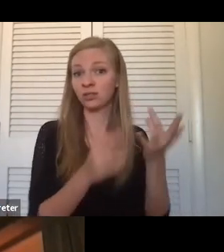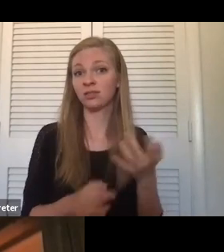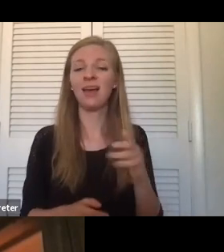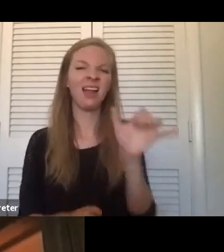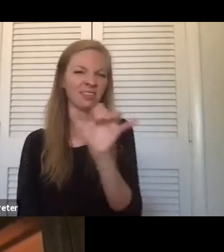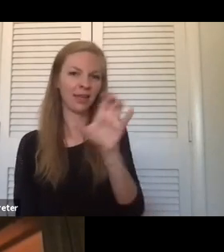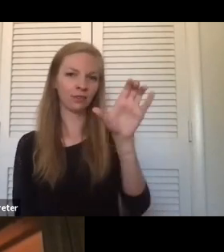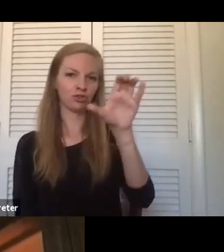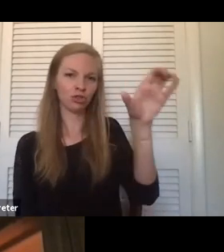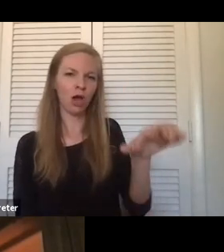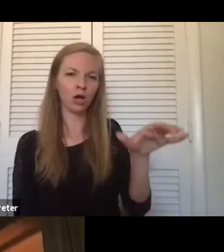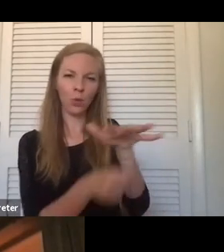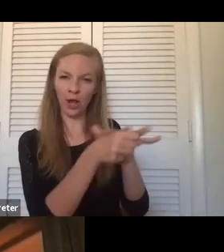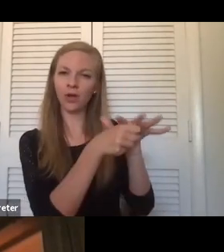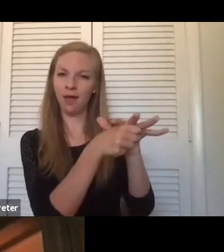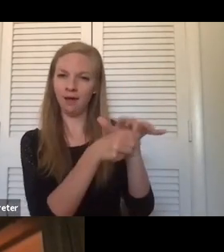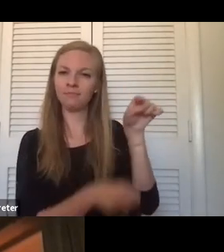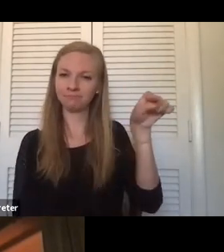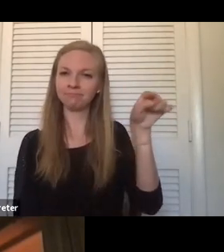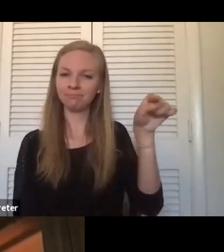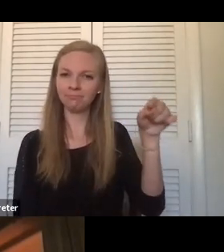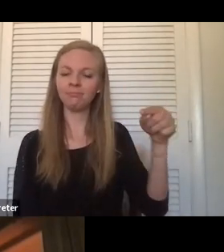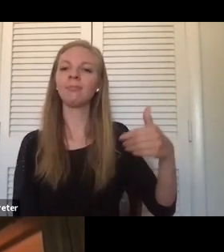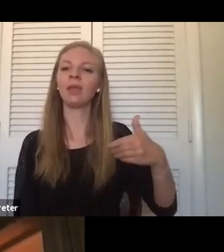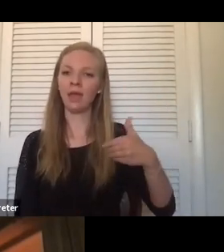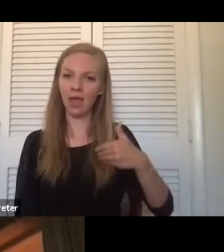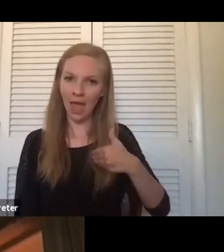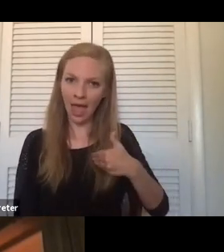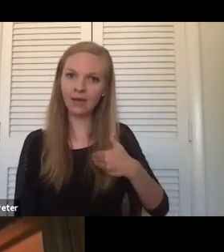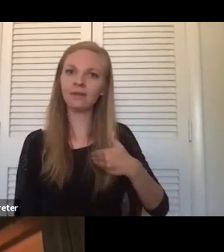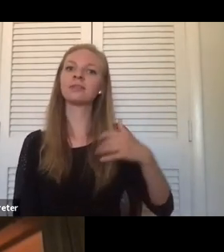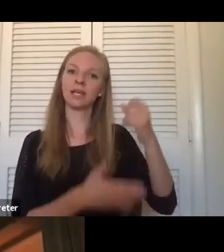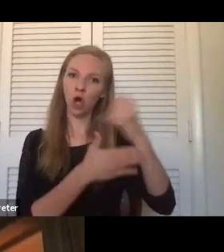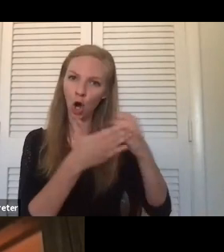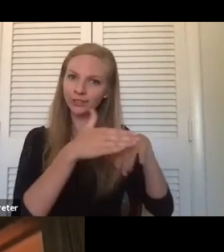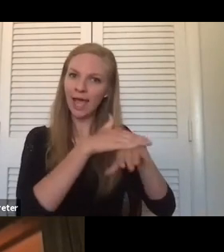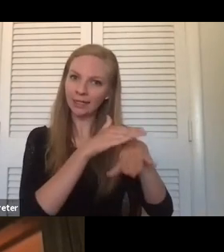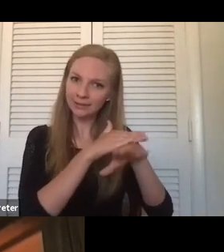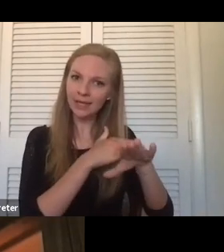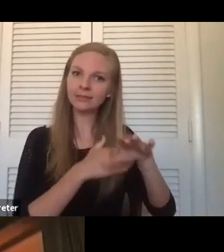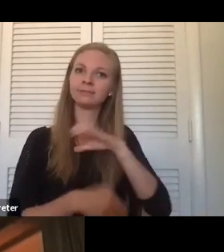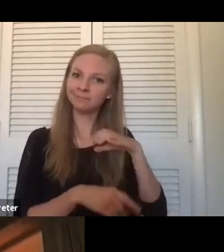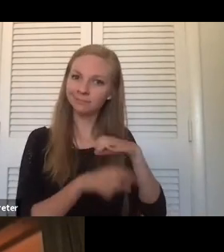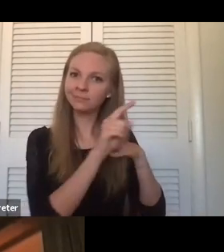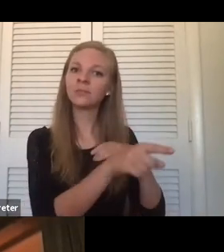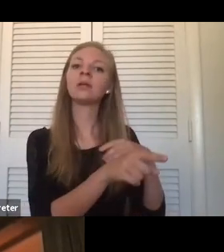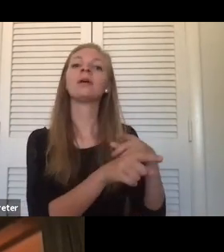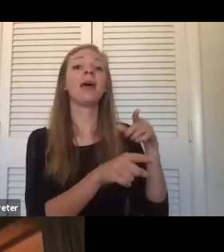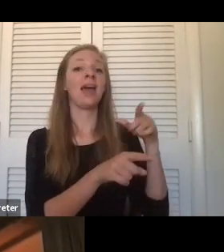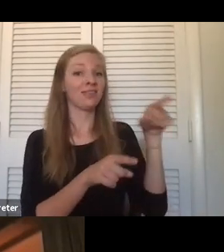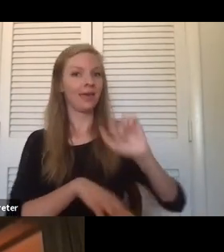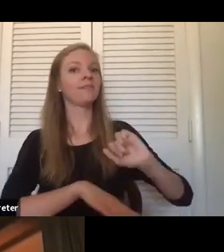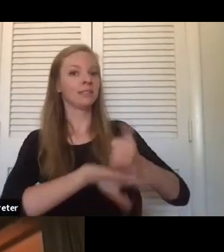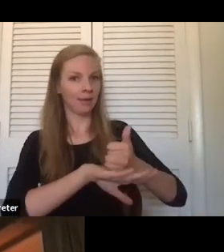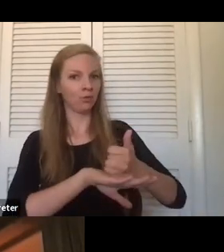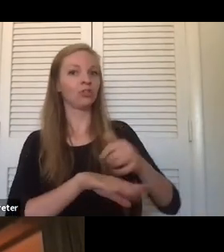area, there's Chicago Cultural Arts Access Consortium and they've established as a